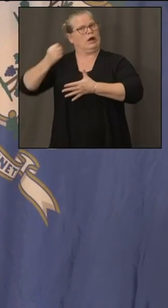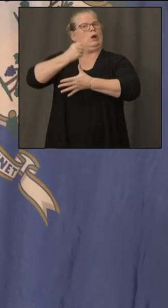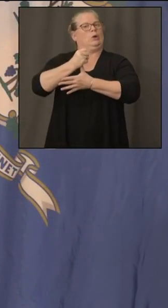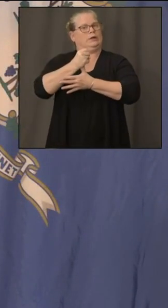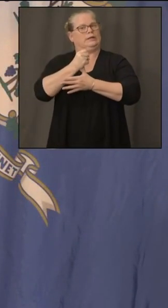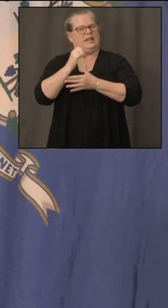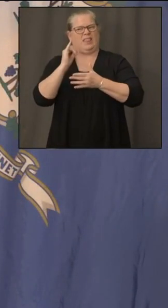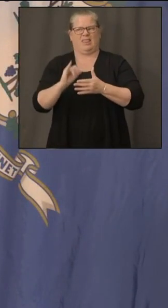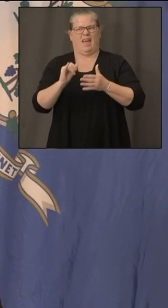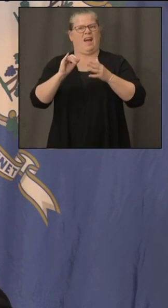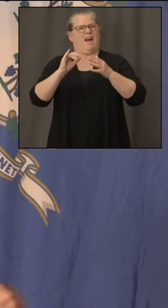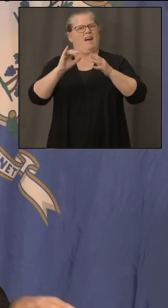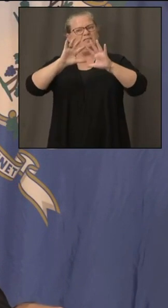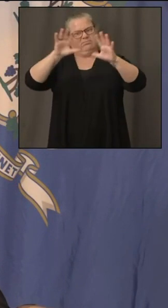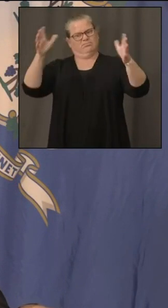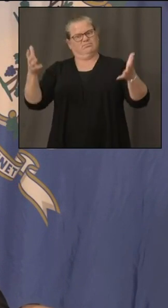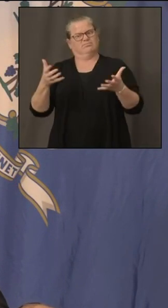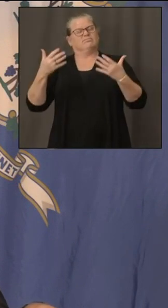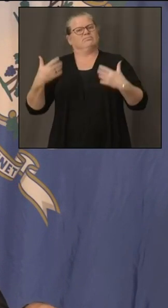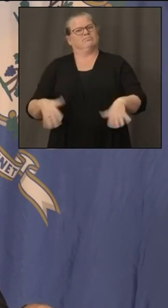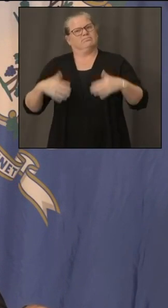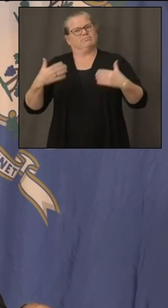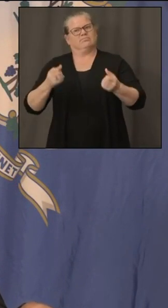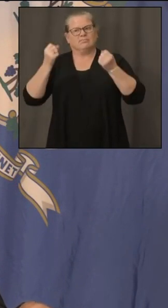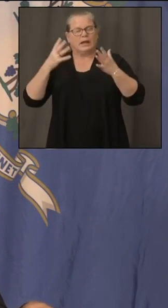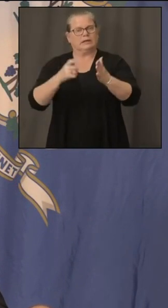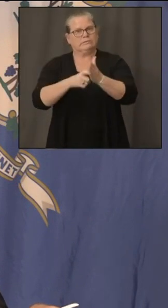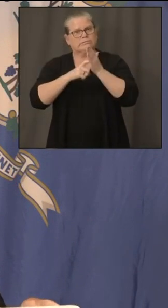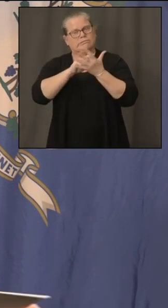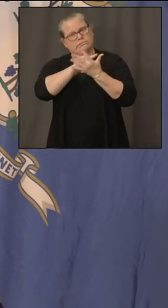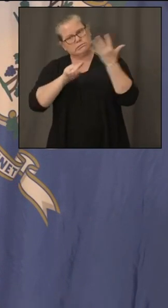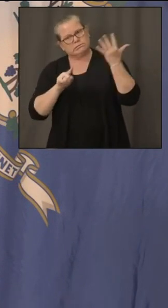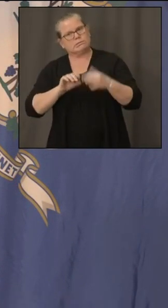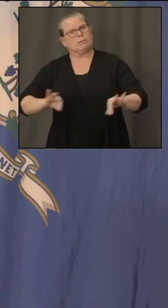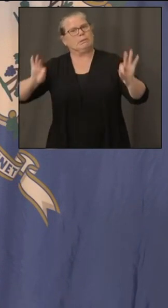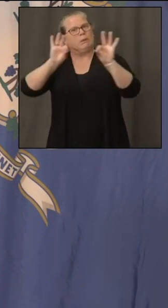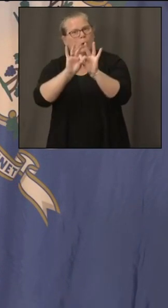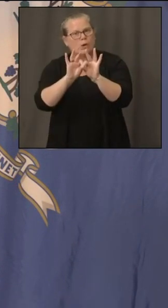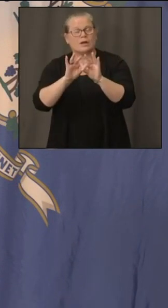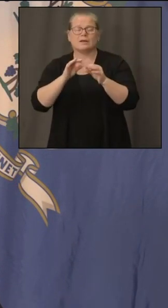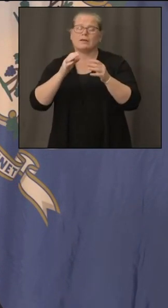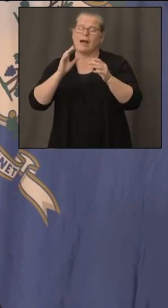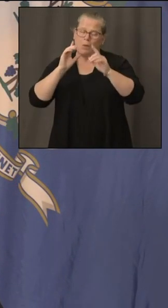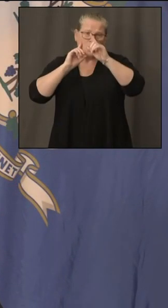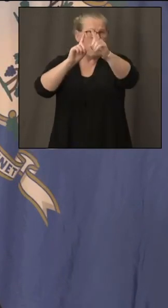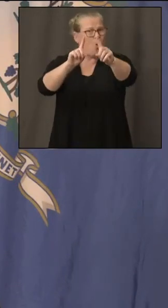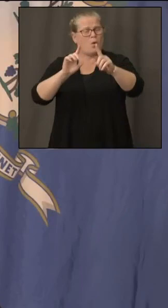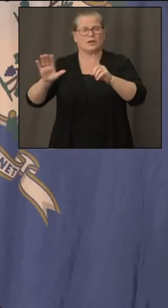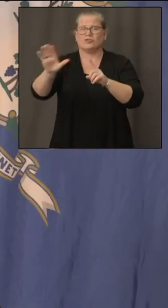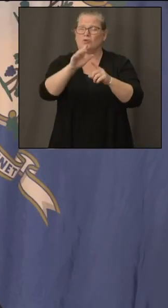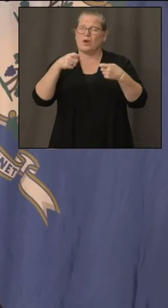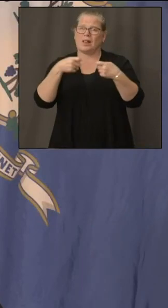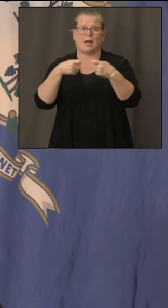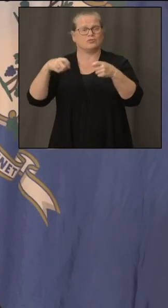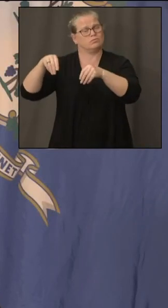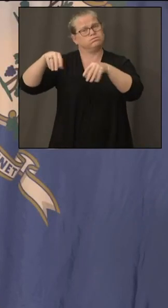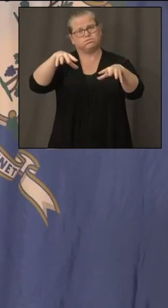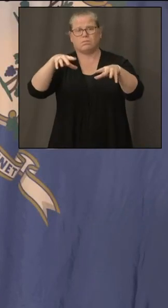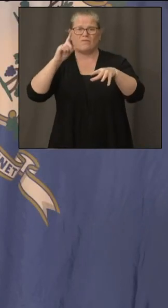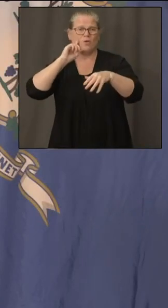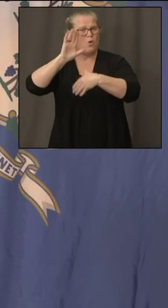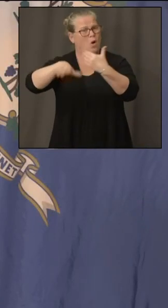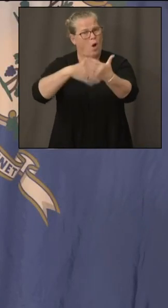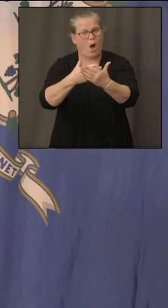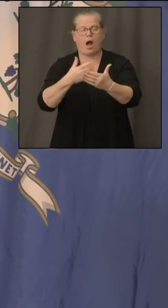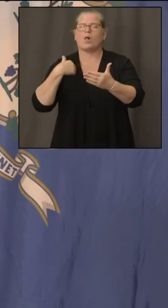electric back to each and every one of you and i got to tell you no in certain terms we're going to be riding hard to make sure we get this